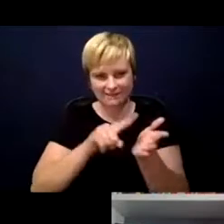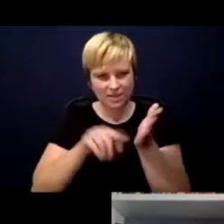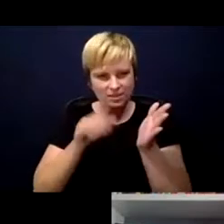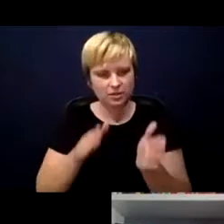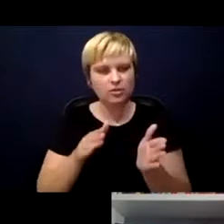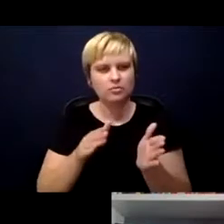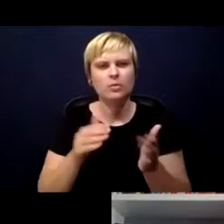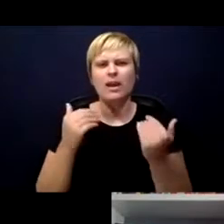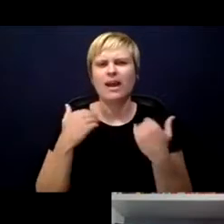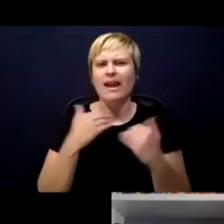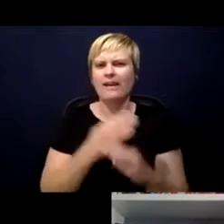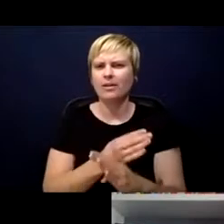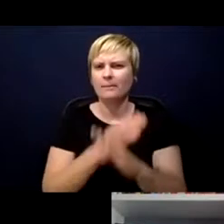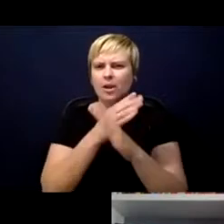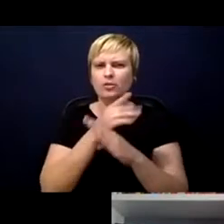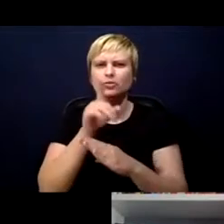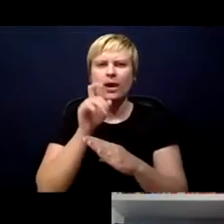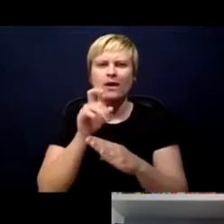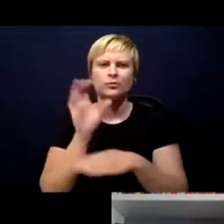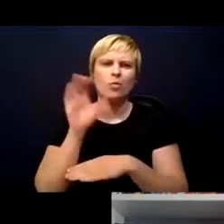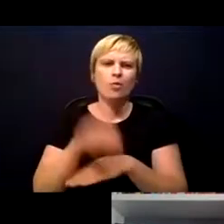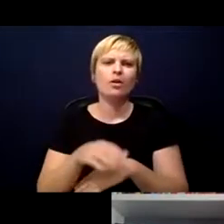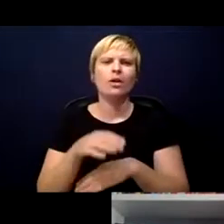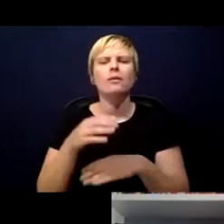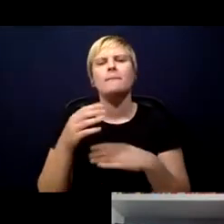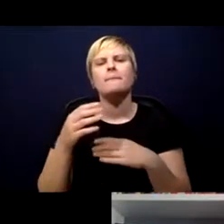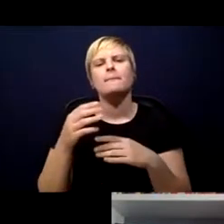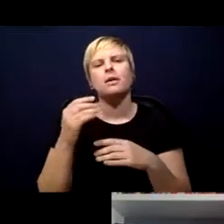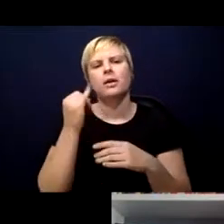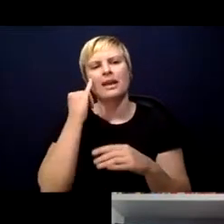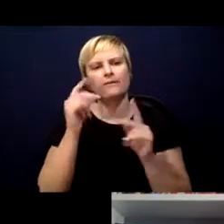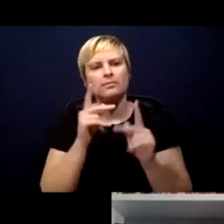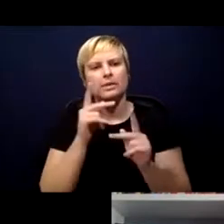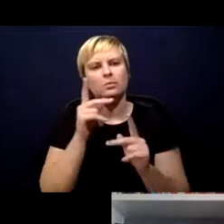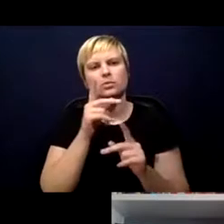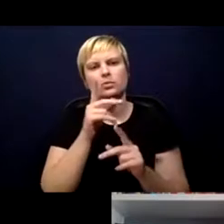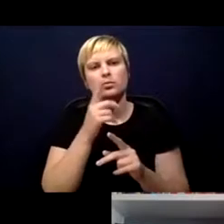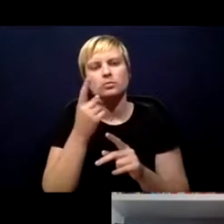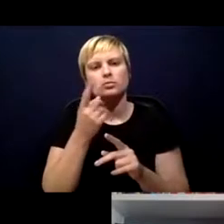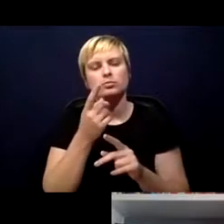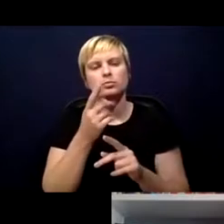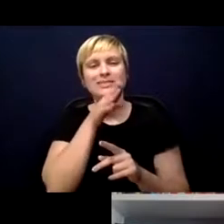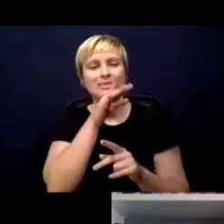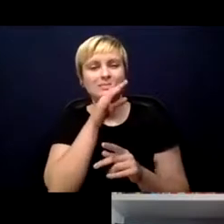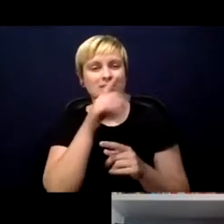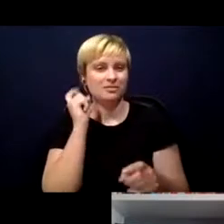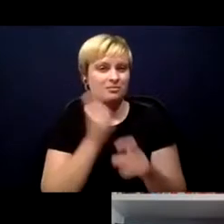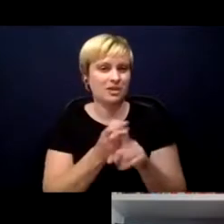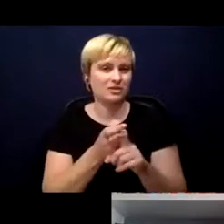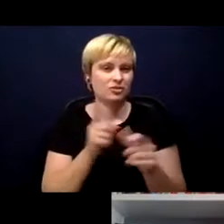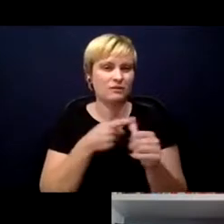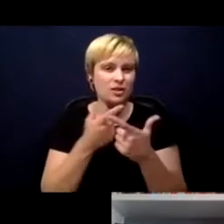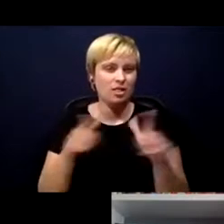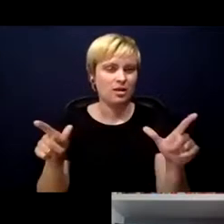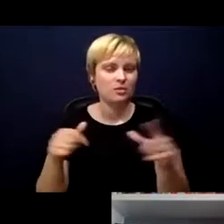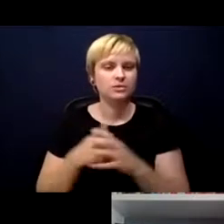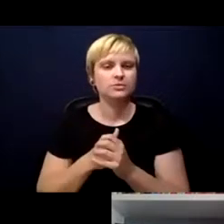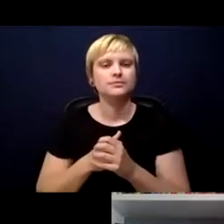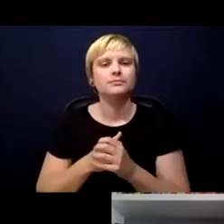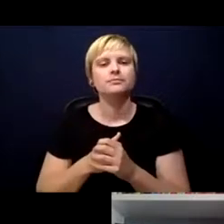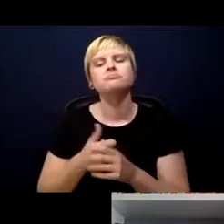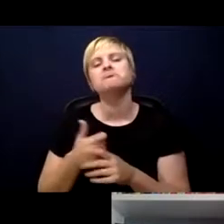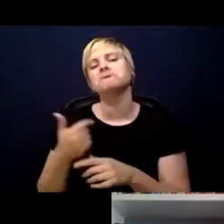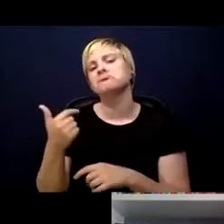barriers you must overcome with people who do speak Spanish as their primary language? I actually do not